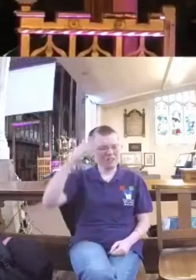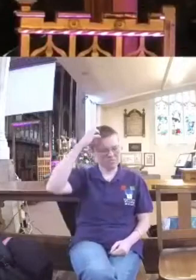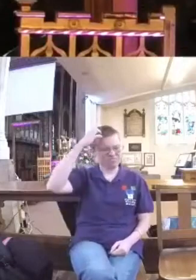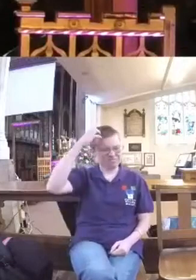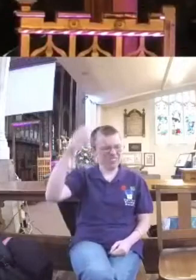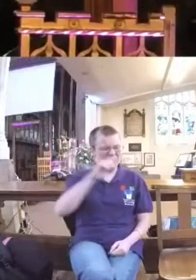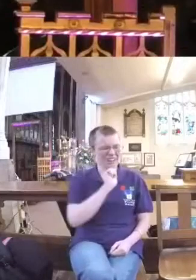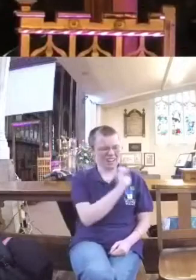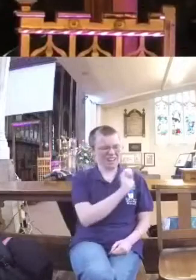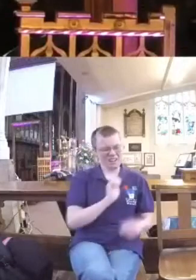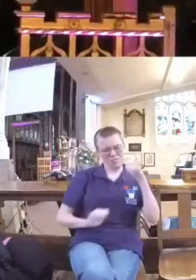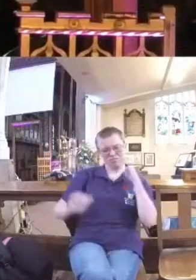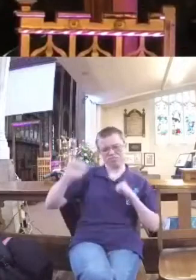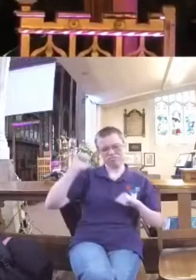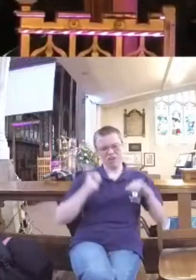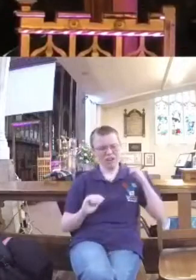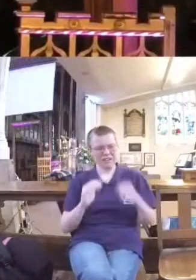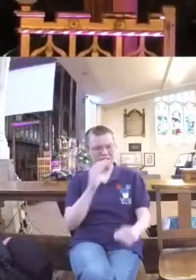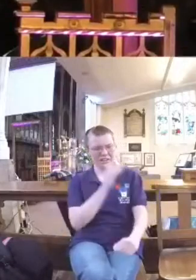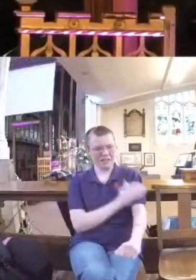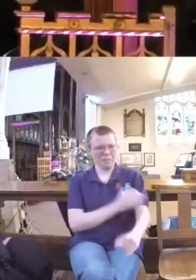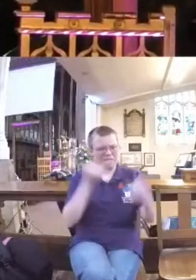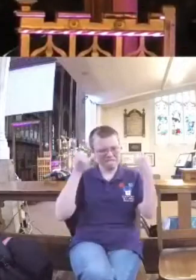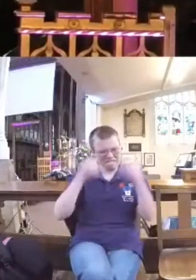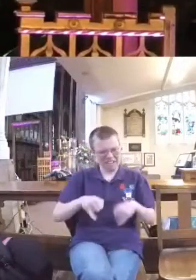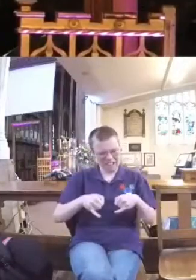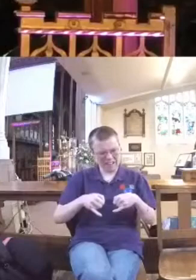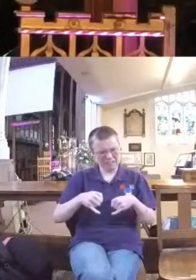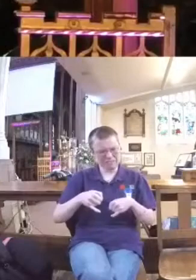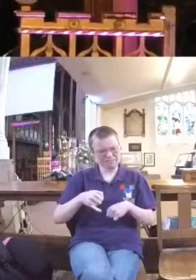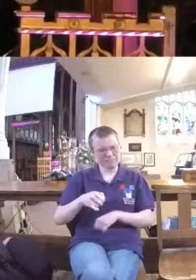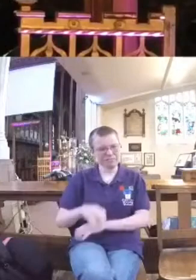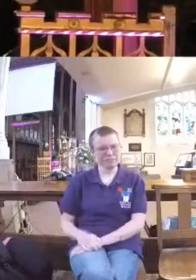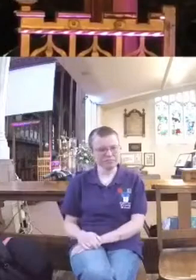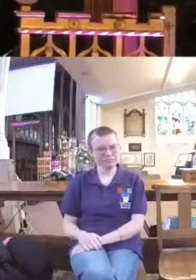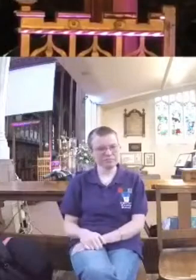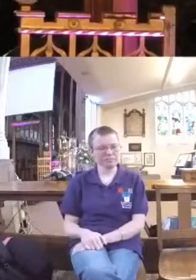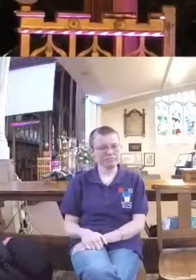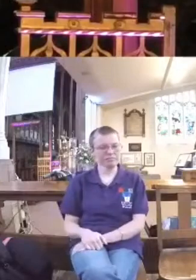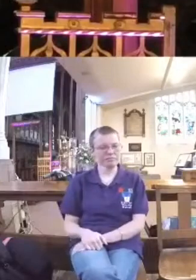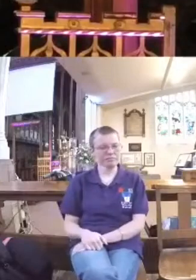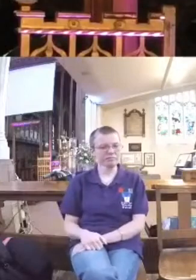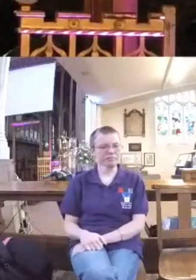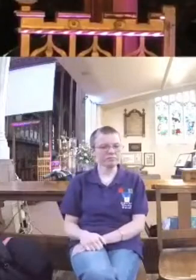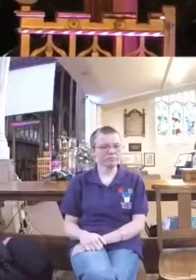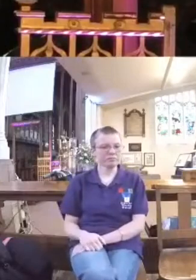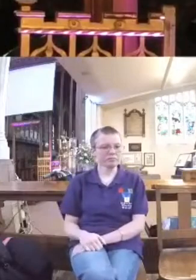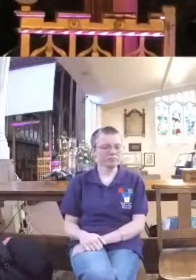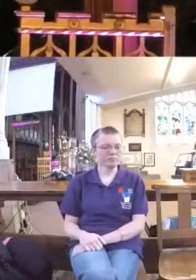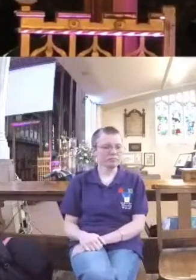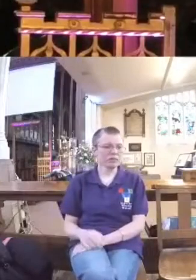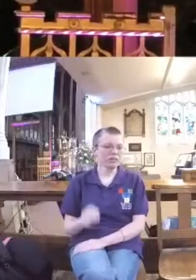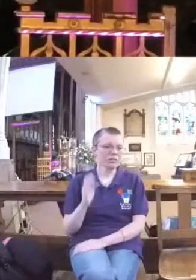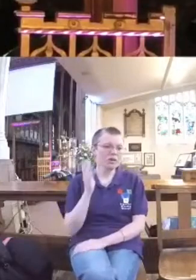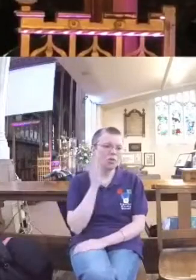before a fall. That's a well-known phrase and it's from Proverbs in the Bible. Now, when rebuked by